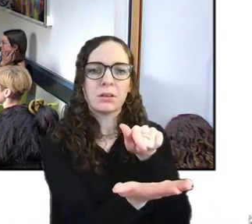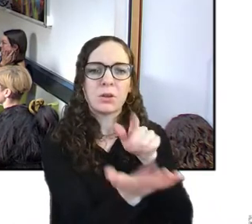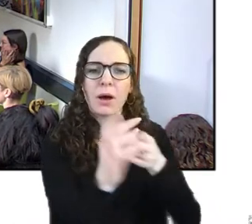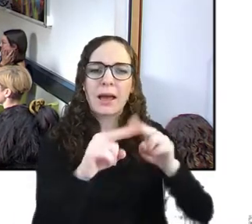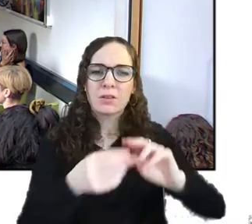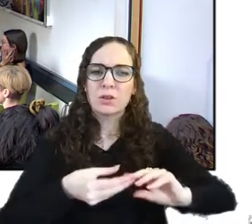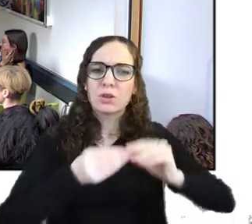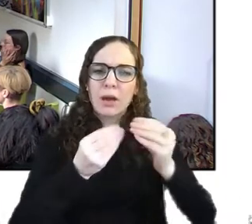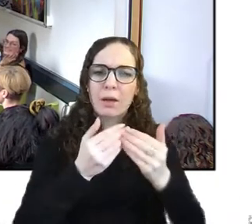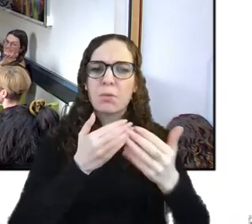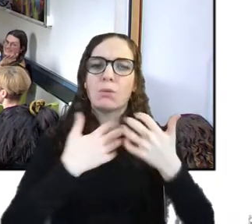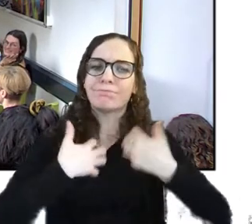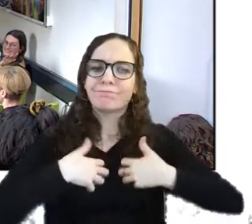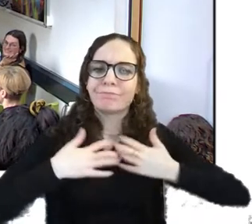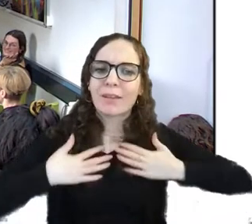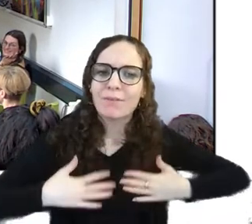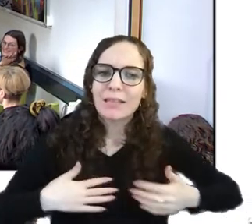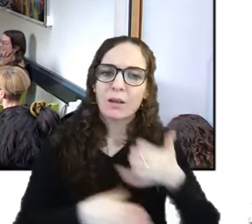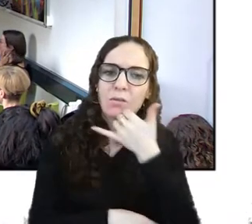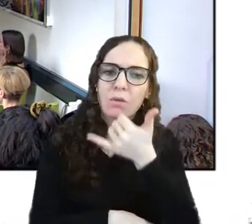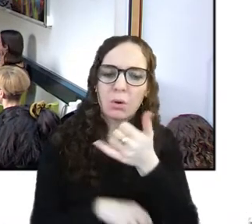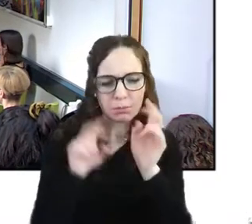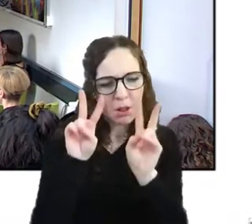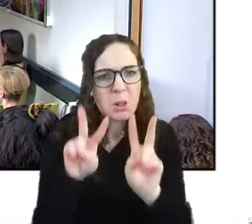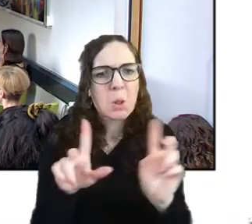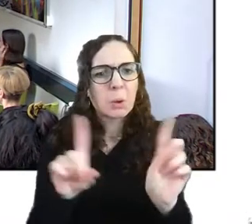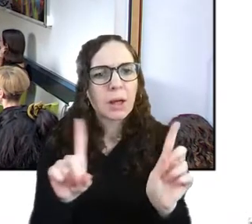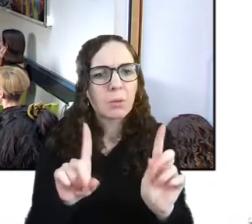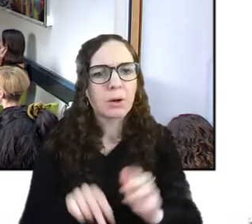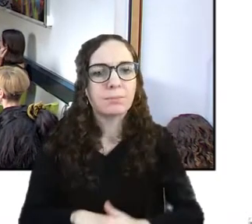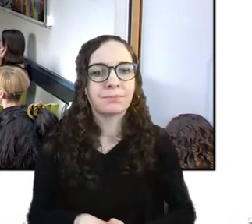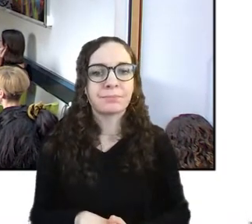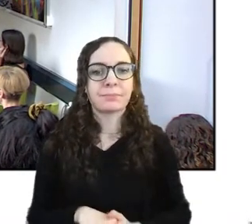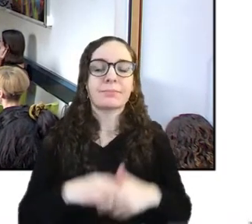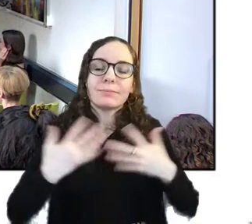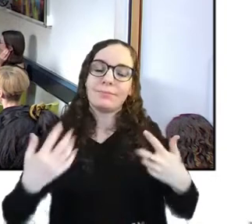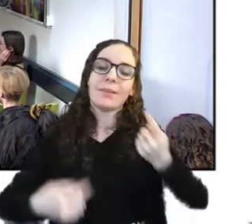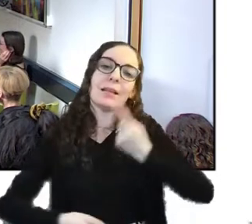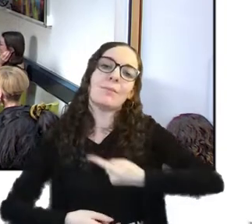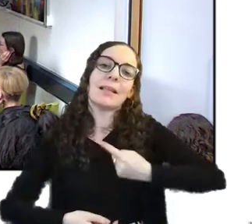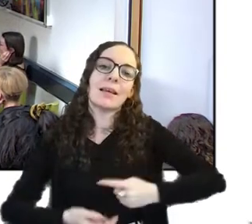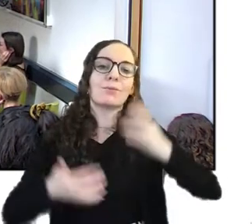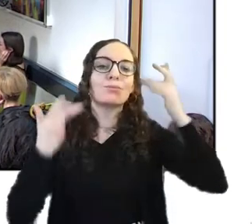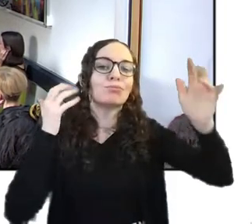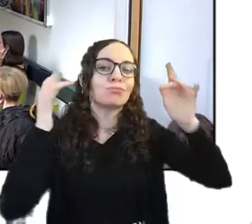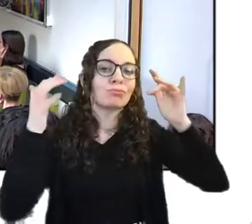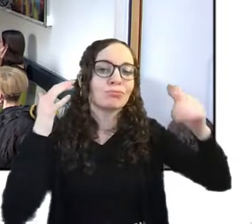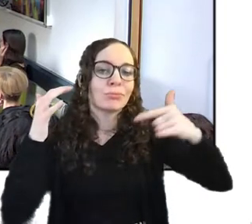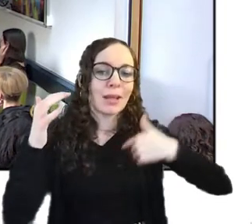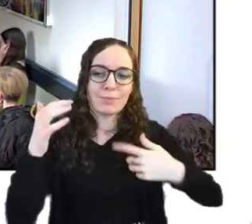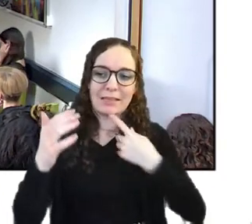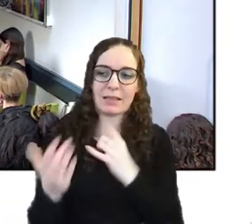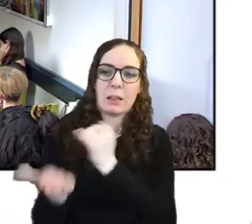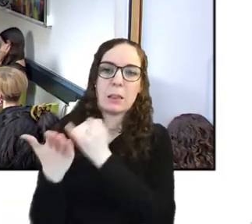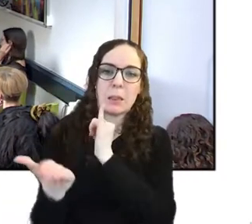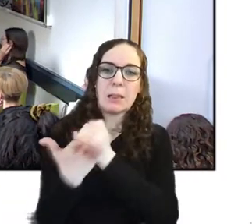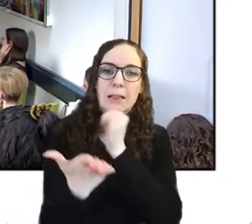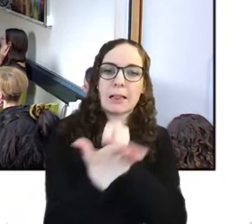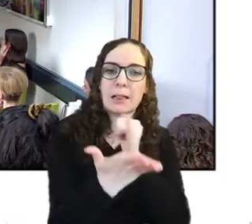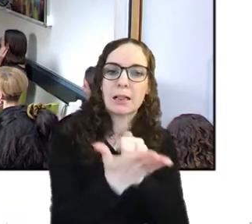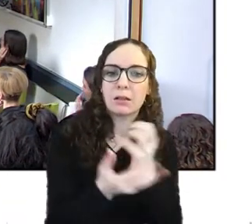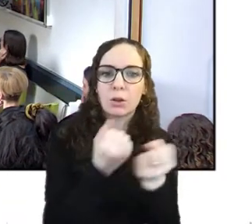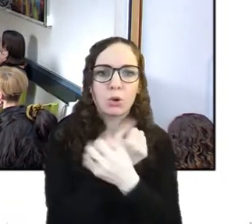features yeah i was thinking about this because i've obviously insulted loads of phones and then what's the dream um